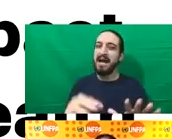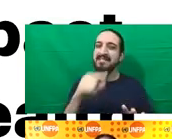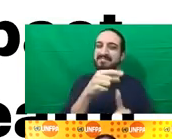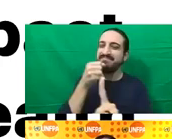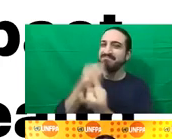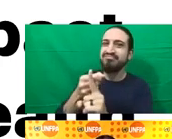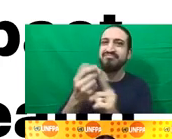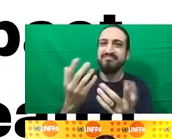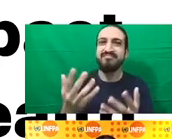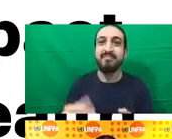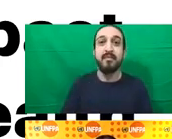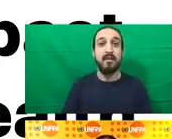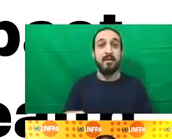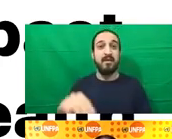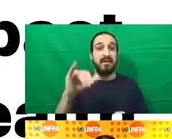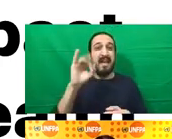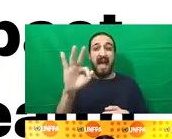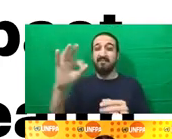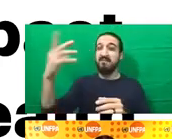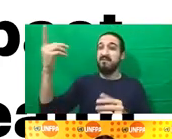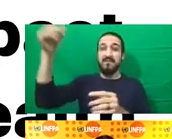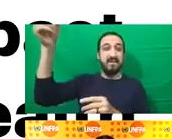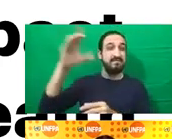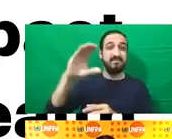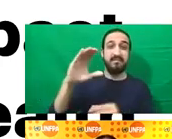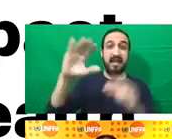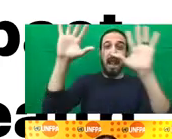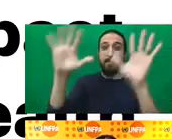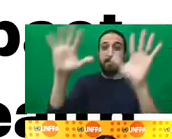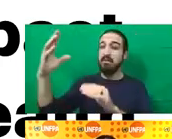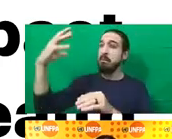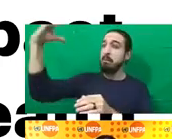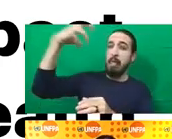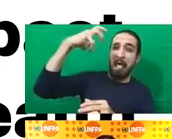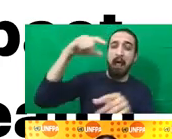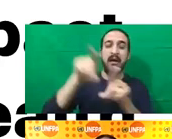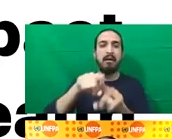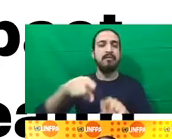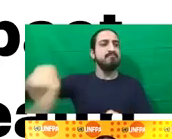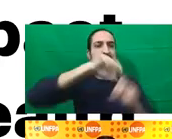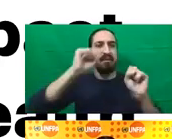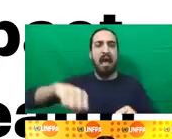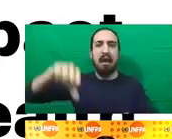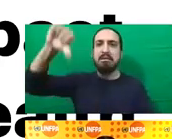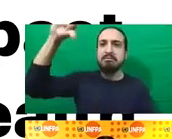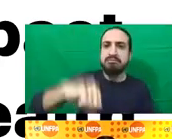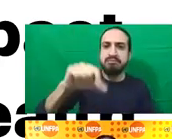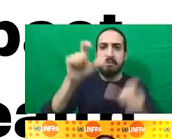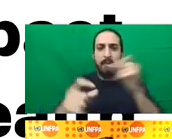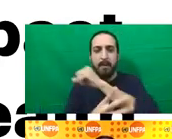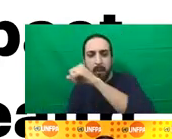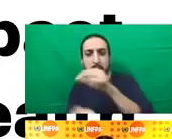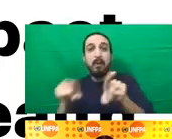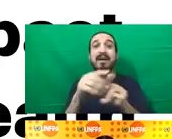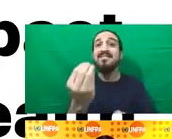and maternal health. Those studies that I have articulated are from a Lancet article that review the evidence and